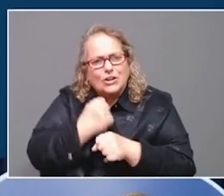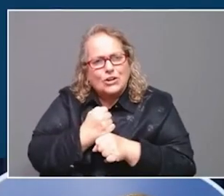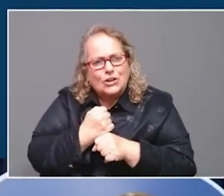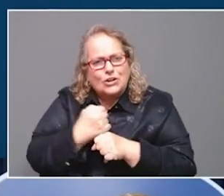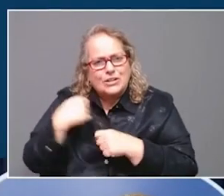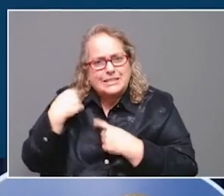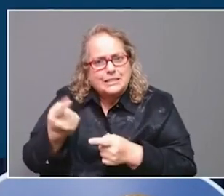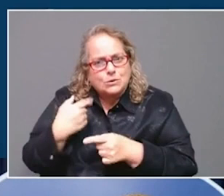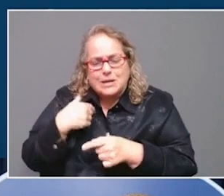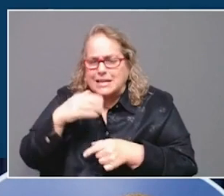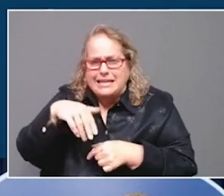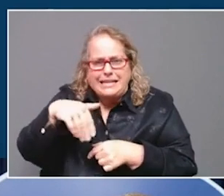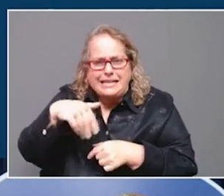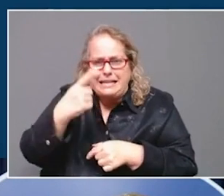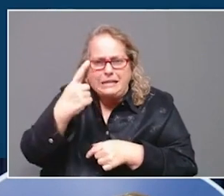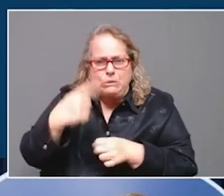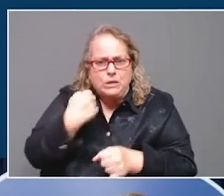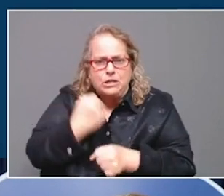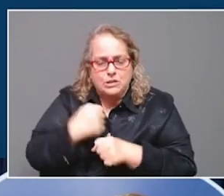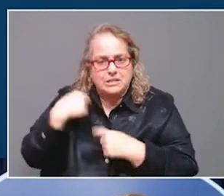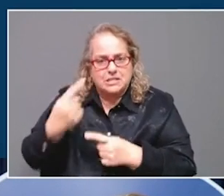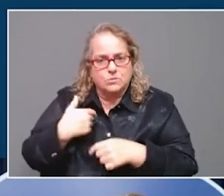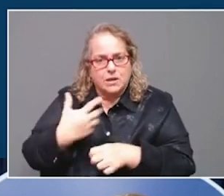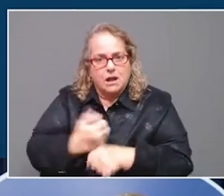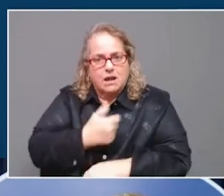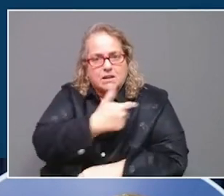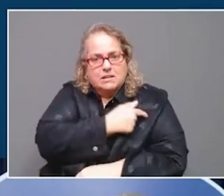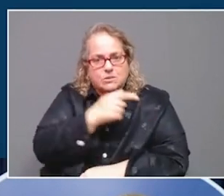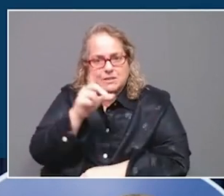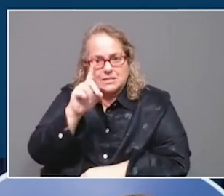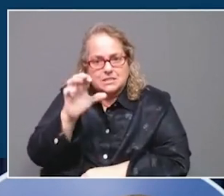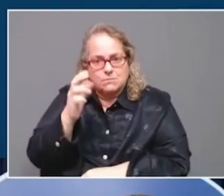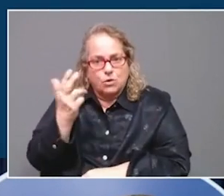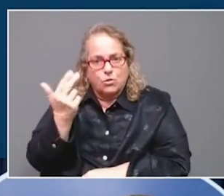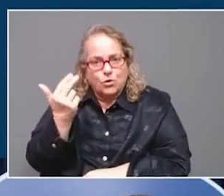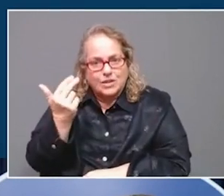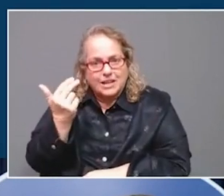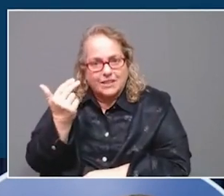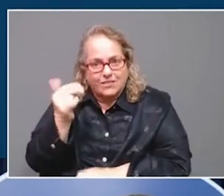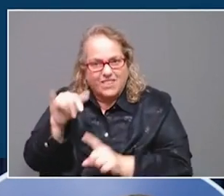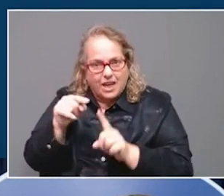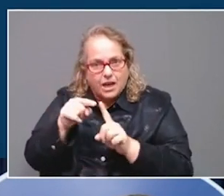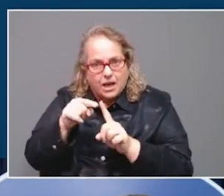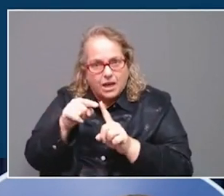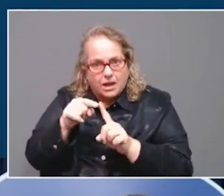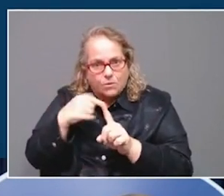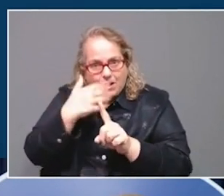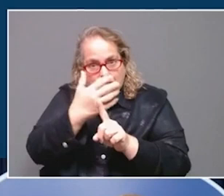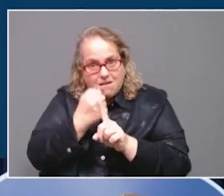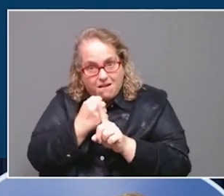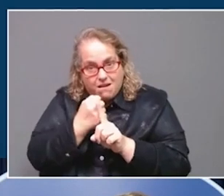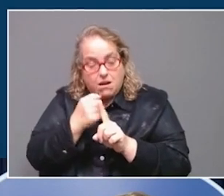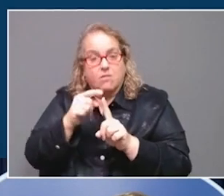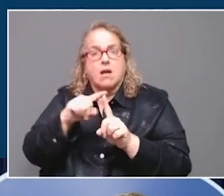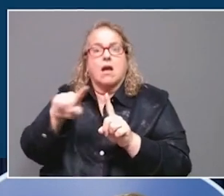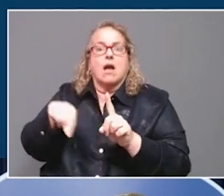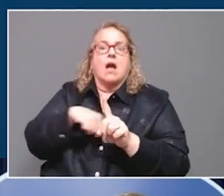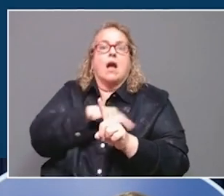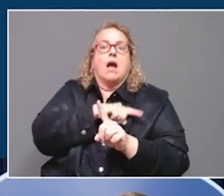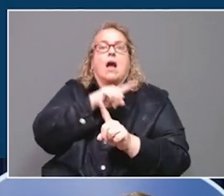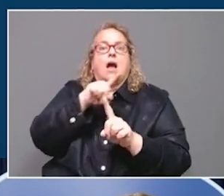To learn where you can get a COVID vaccine or booster, simply visit vaccine.ky.gov or call 855